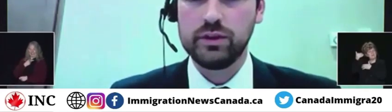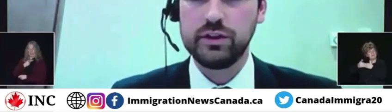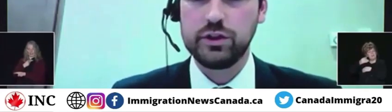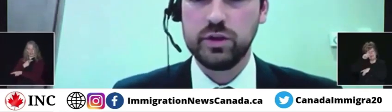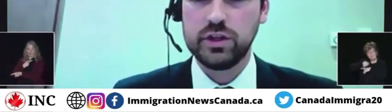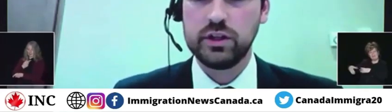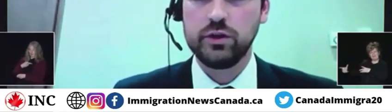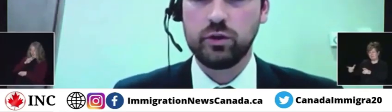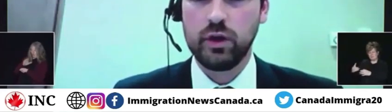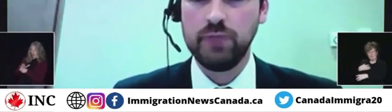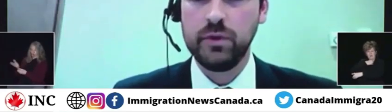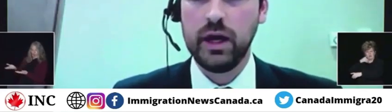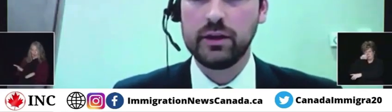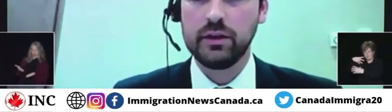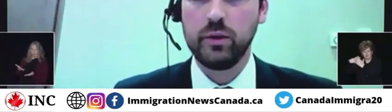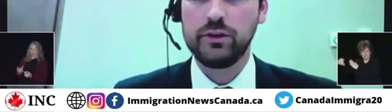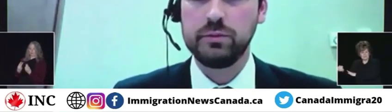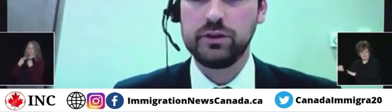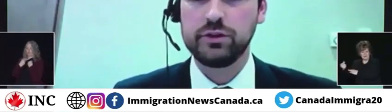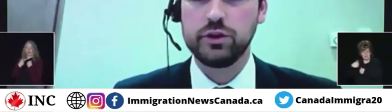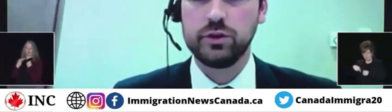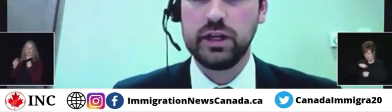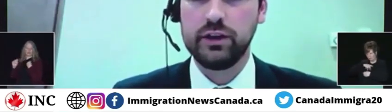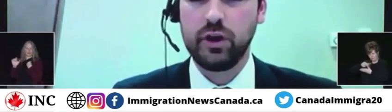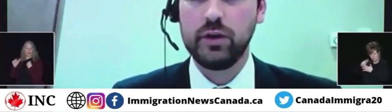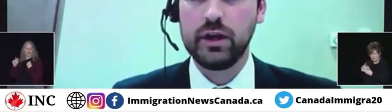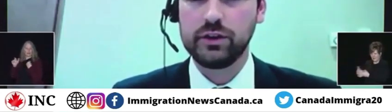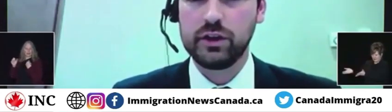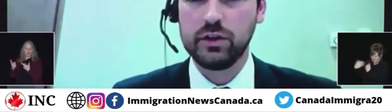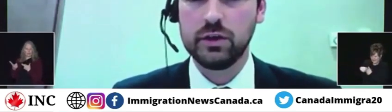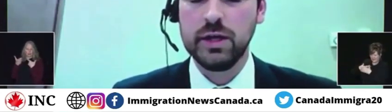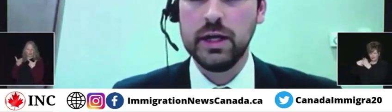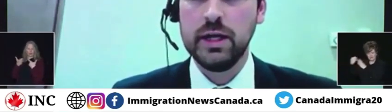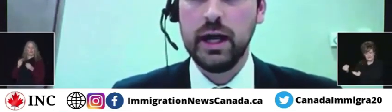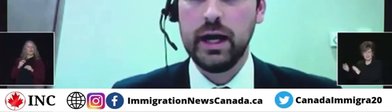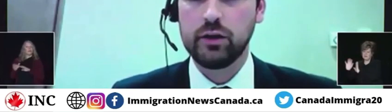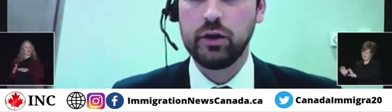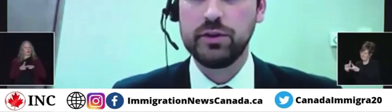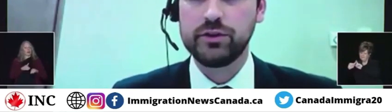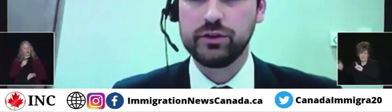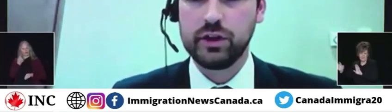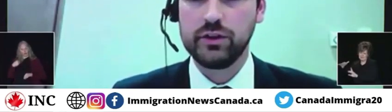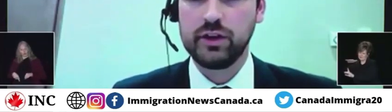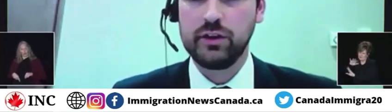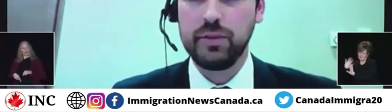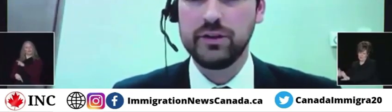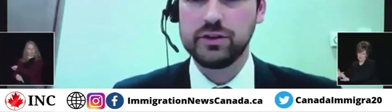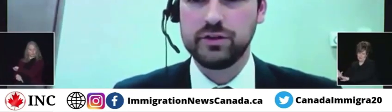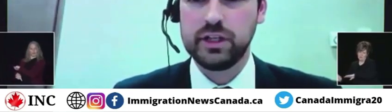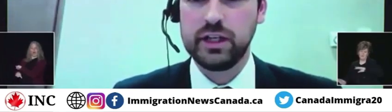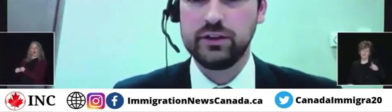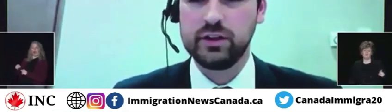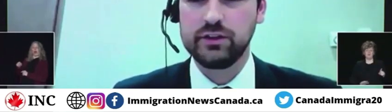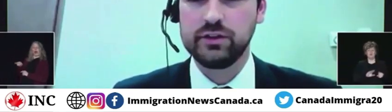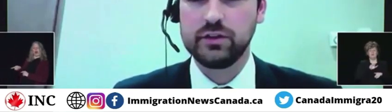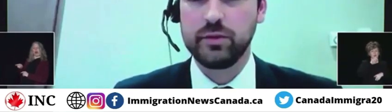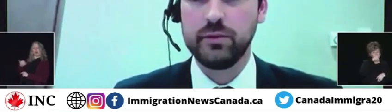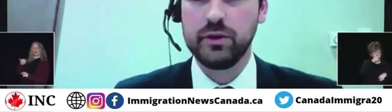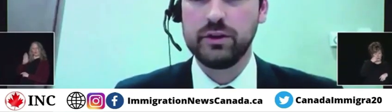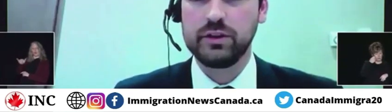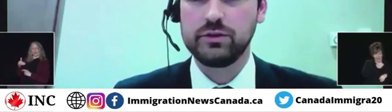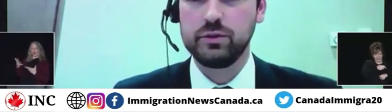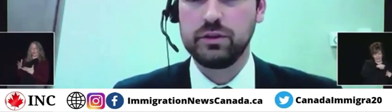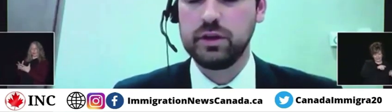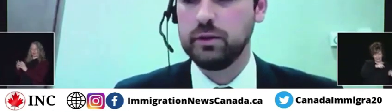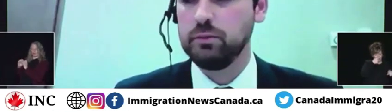With the situation in Ukraine to the west, Minister Jolie has already secured agreements to secure the safe passage of Canadian citizens and